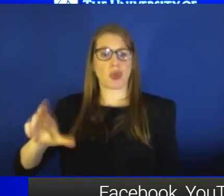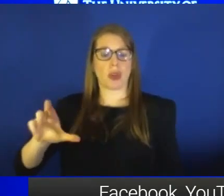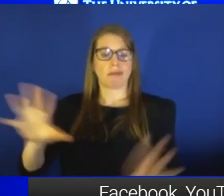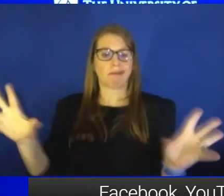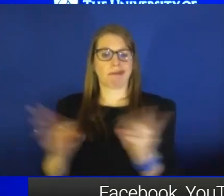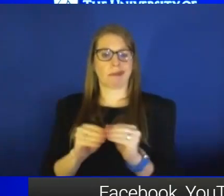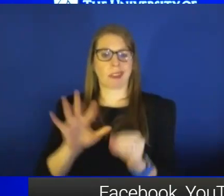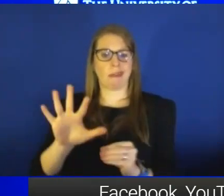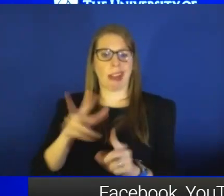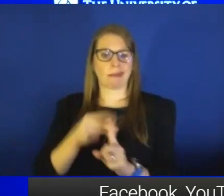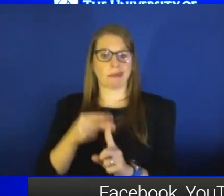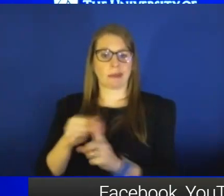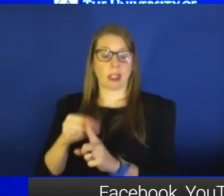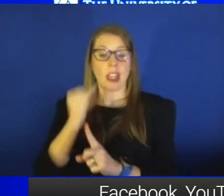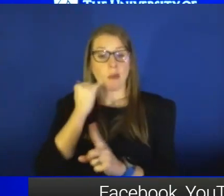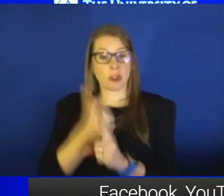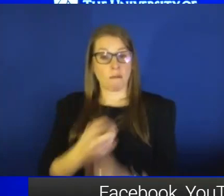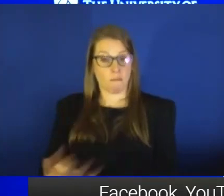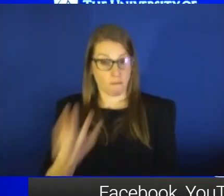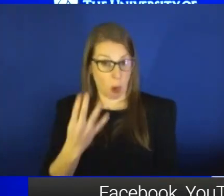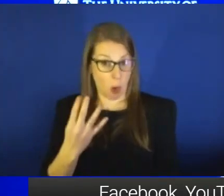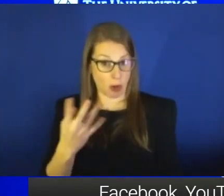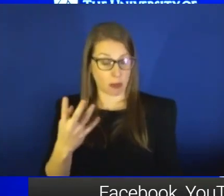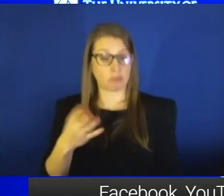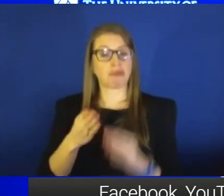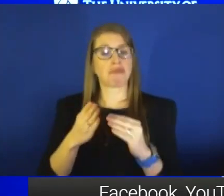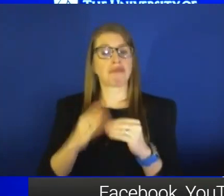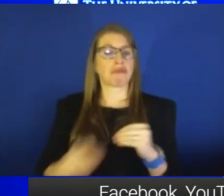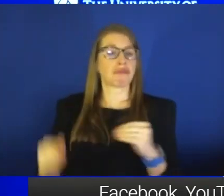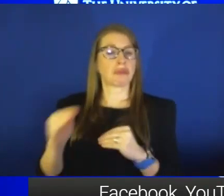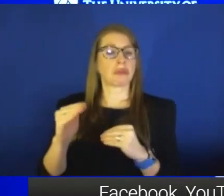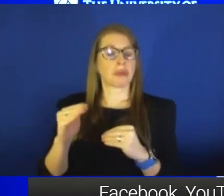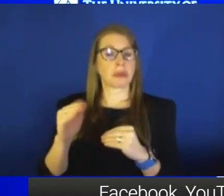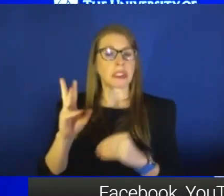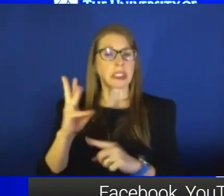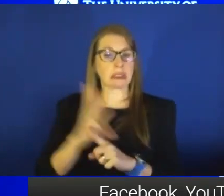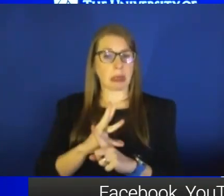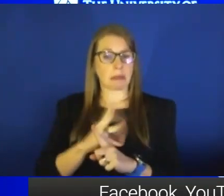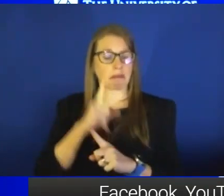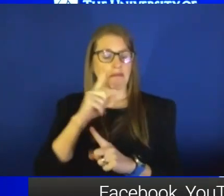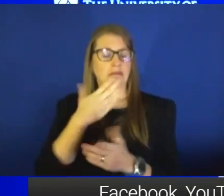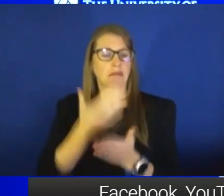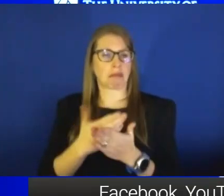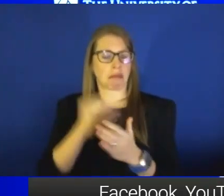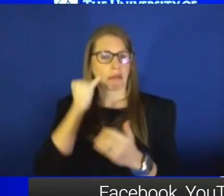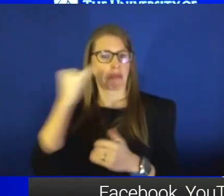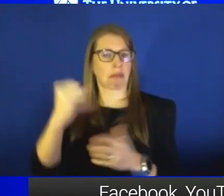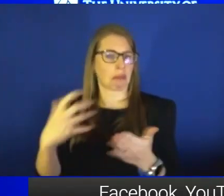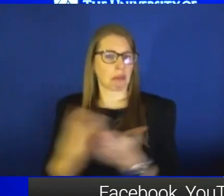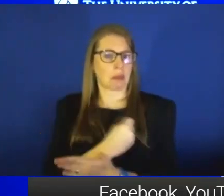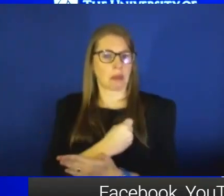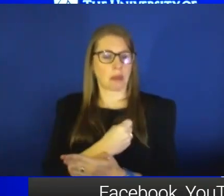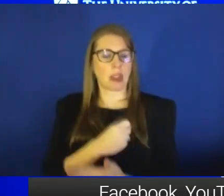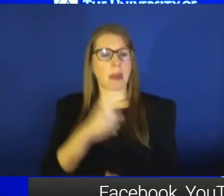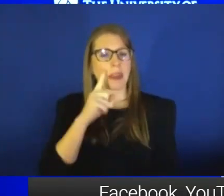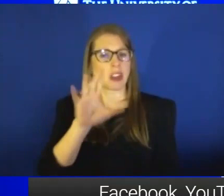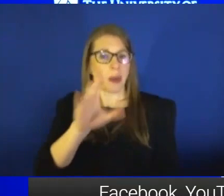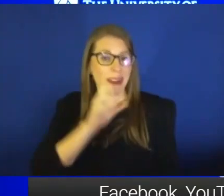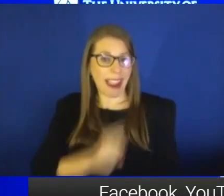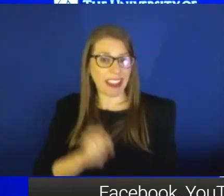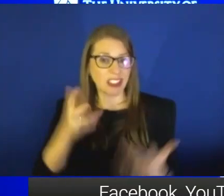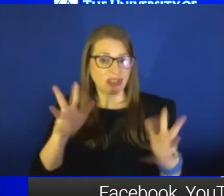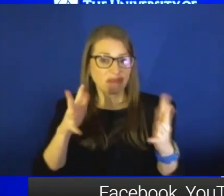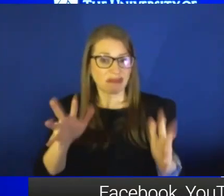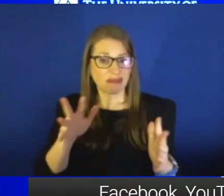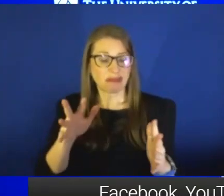you've received four and it's been over six months, I think it would be a good idea. I'm certainly a proponent, especially because of your age alone, that you would